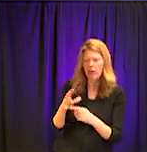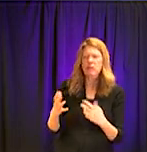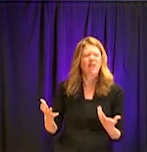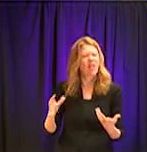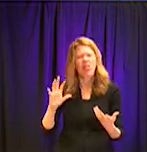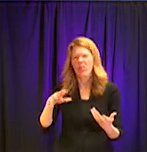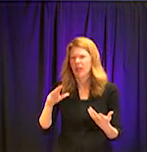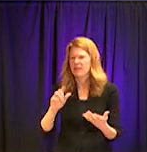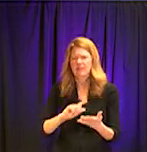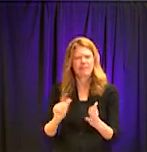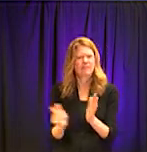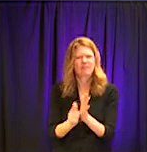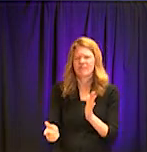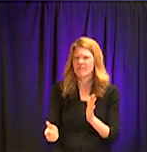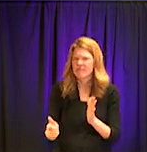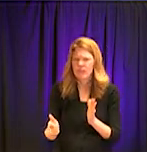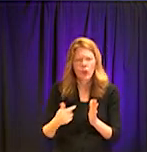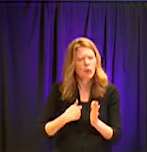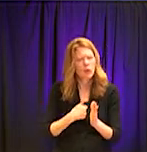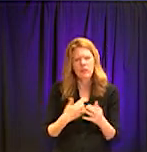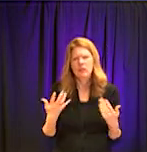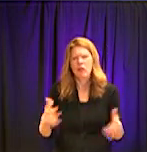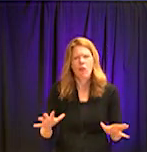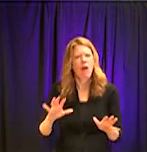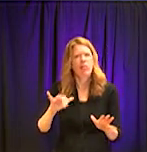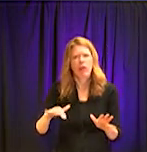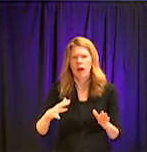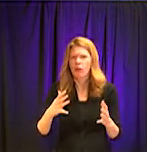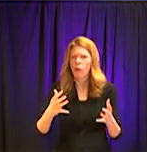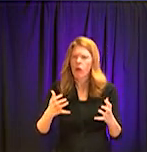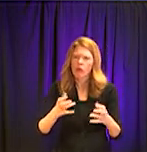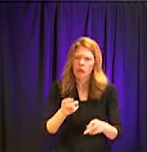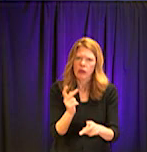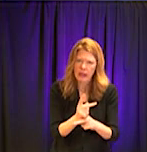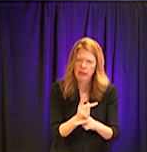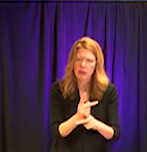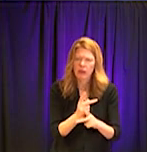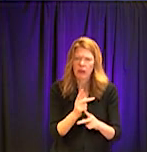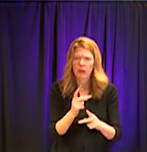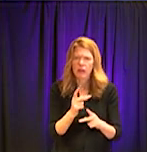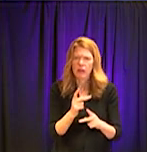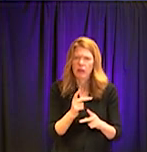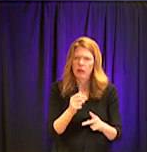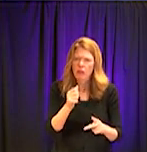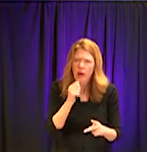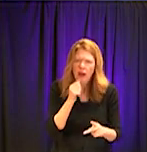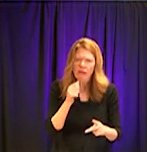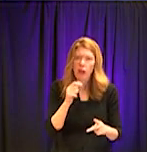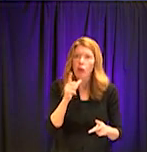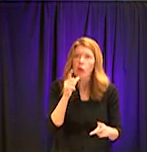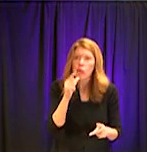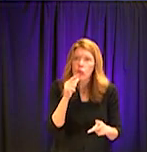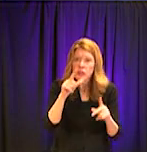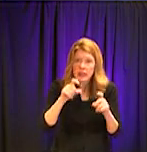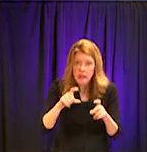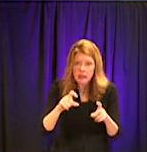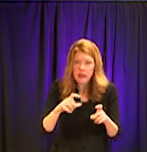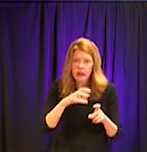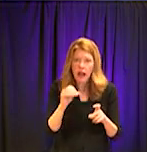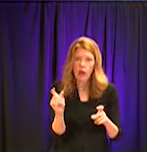we will continue to try to protect the privacy of individuals who are being tested for COVID-19